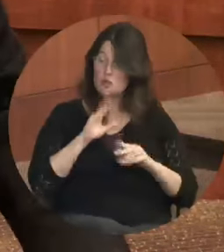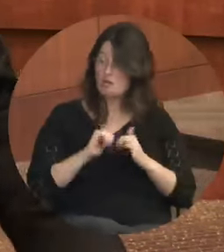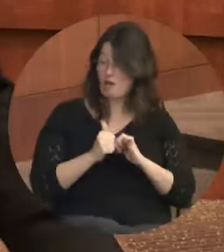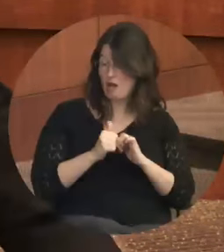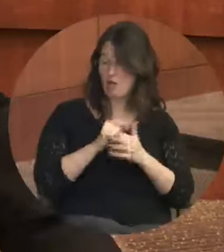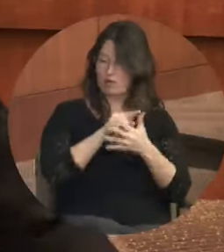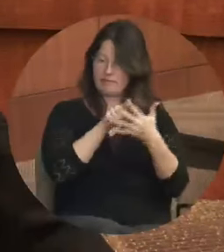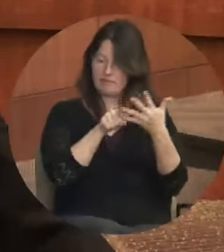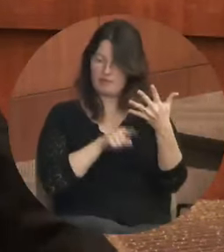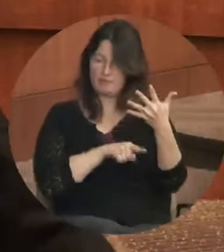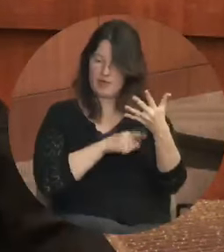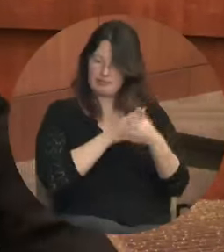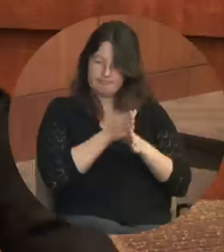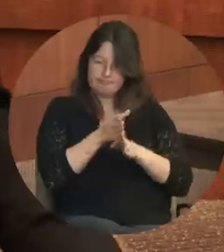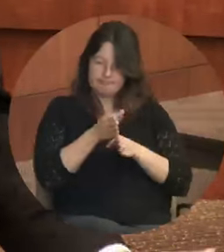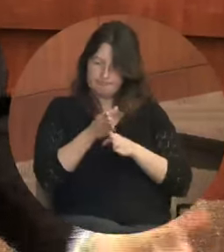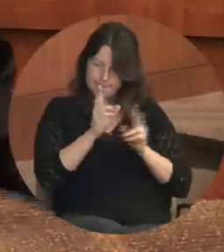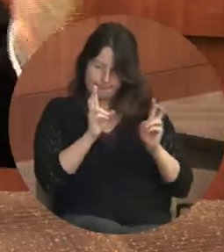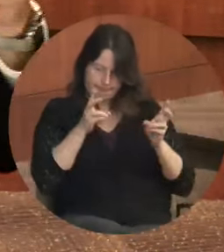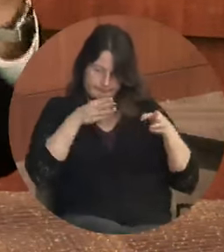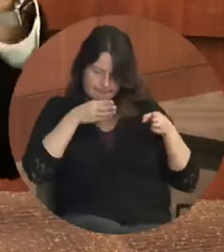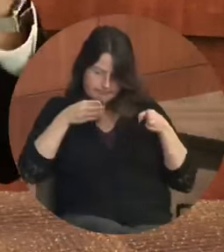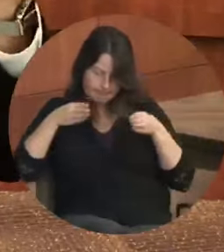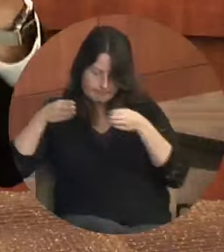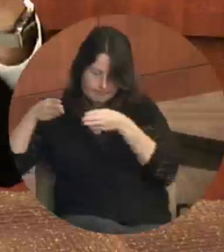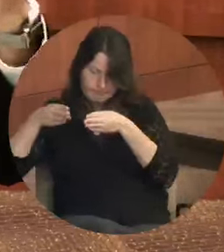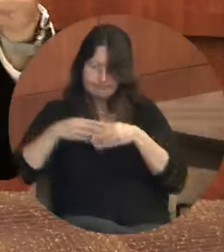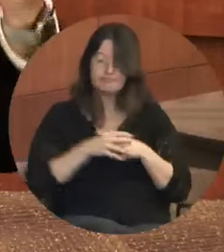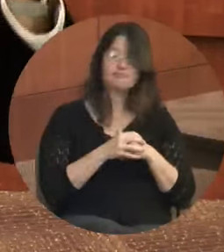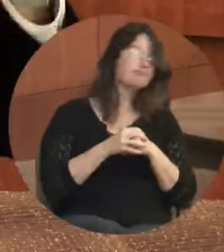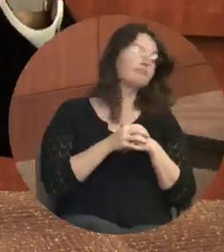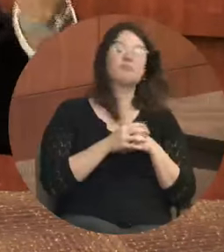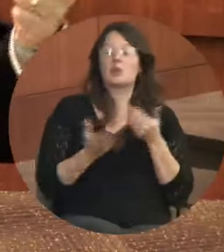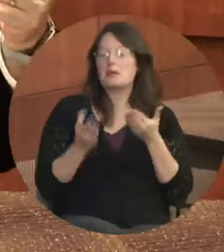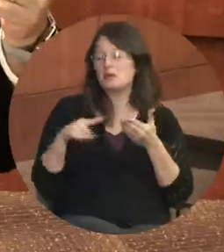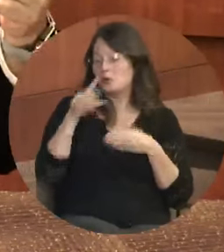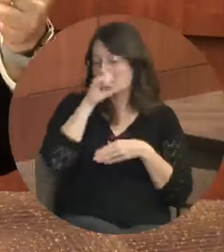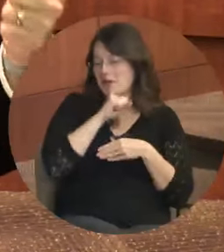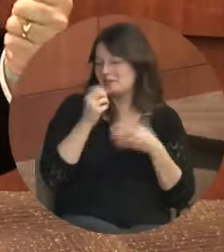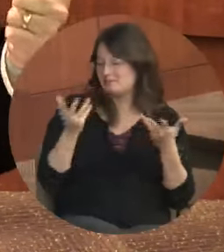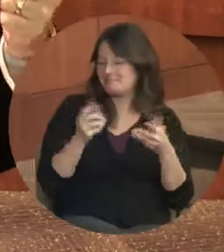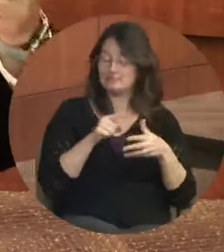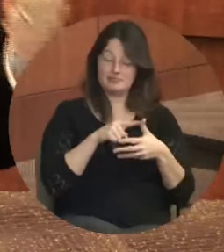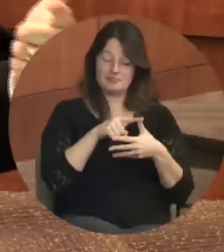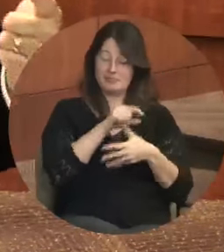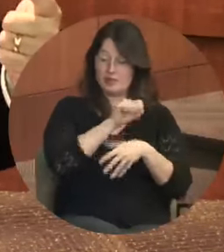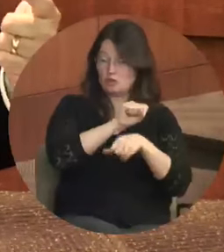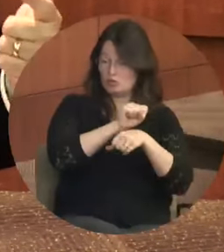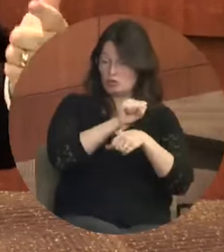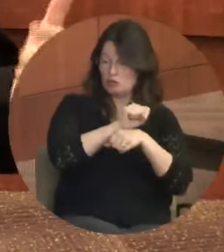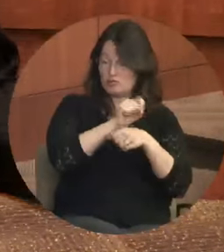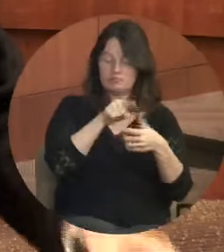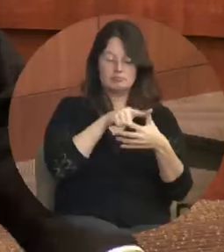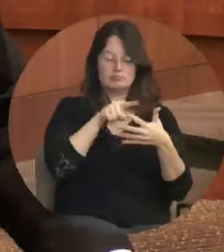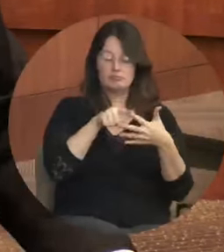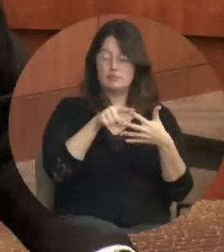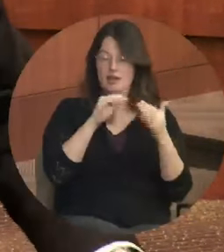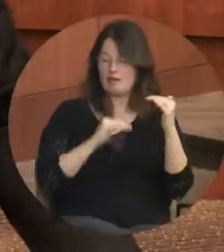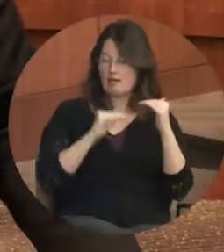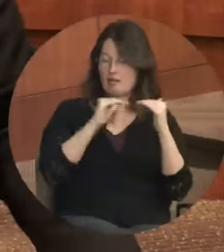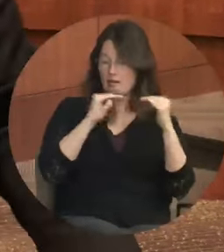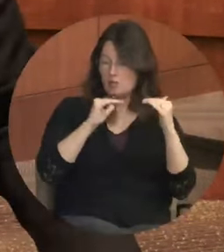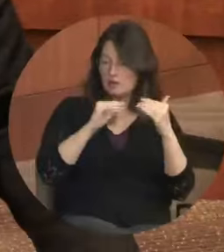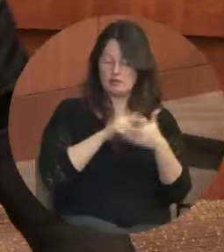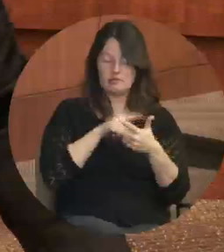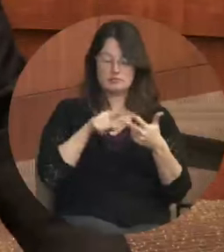main areas of concentration. You might be able to guess what these are. Jobs, equity, public